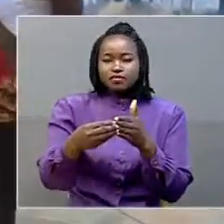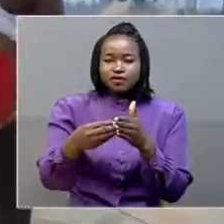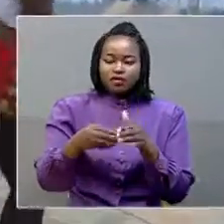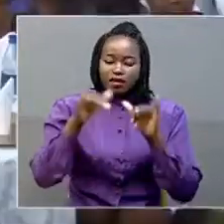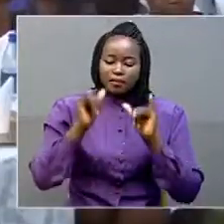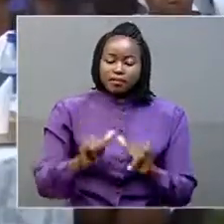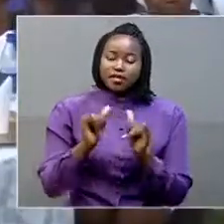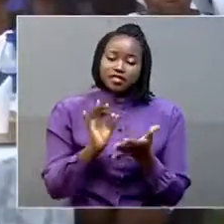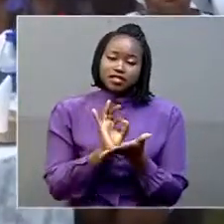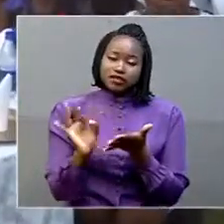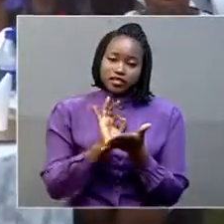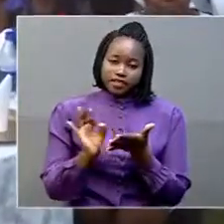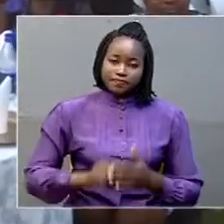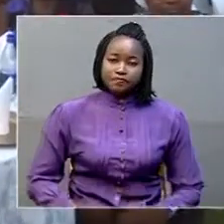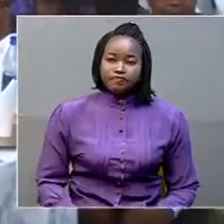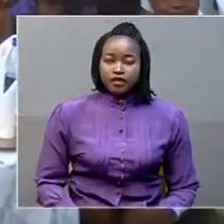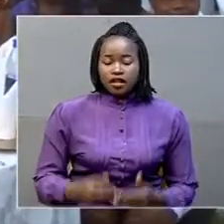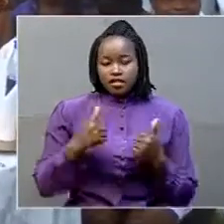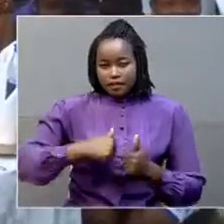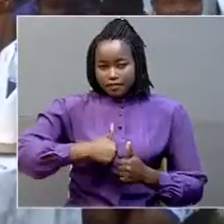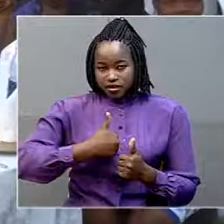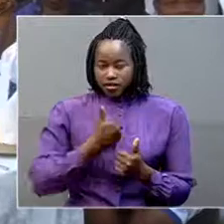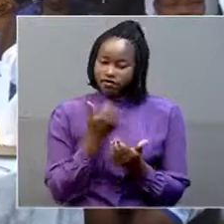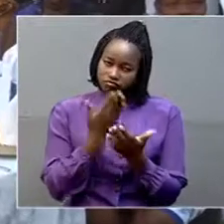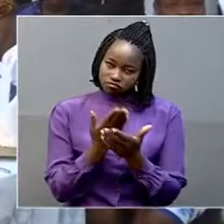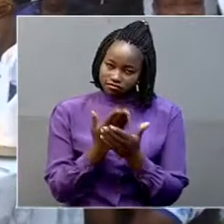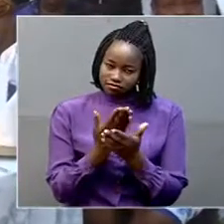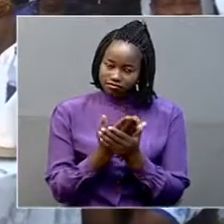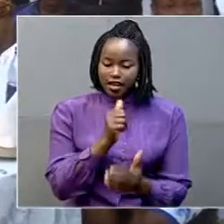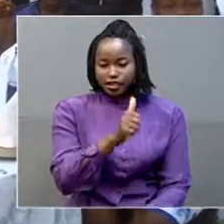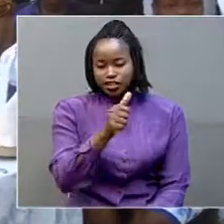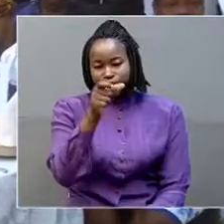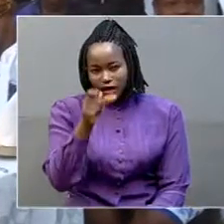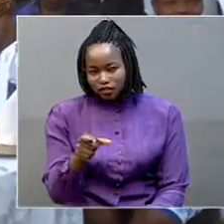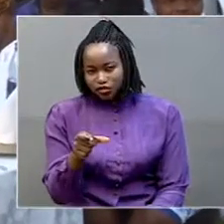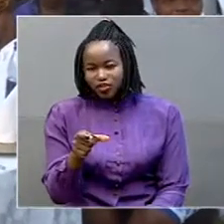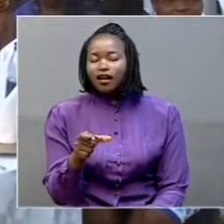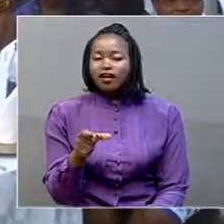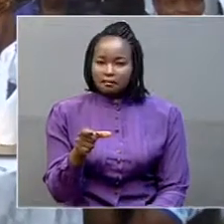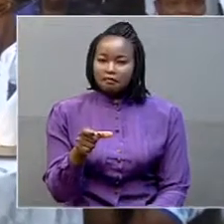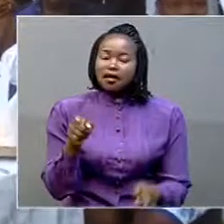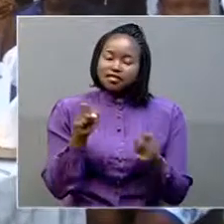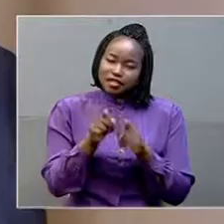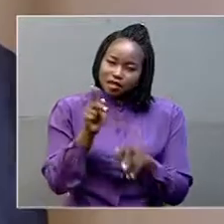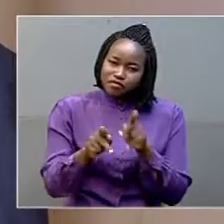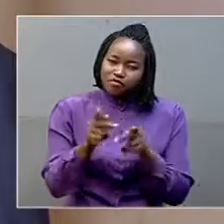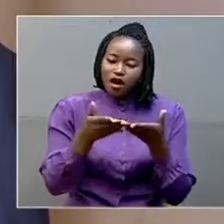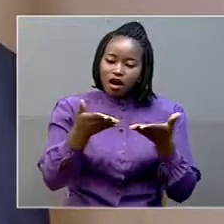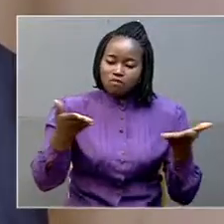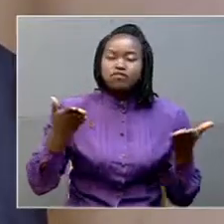Chinto. Let me urge everybody to keep and do more work.